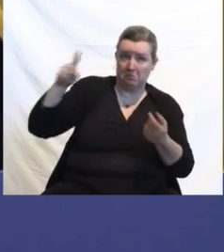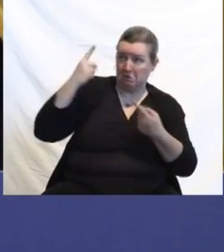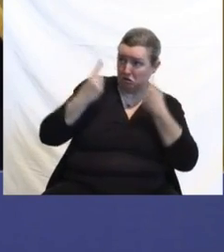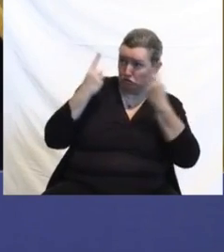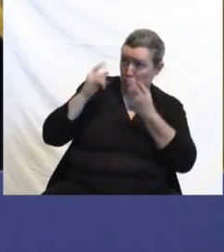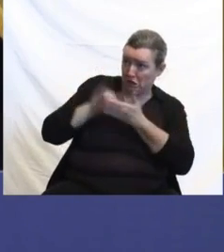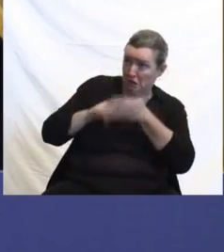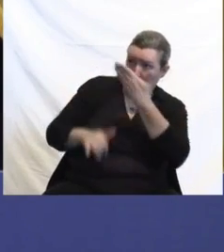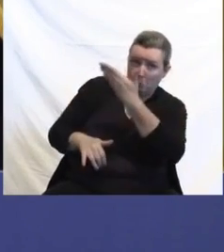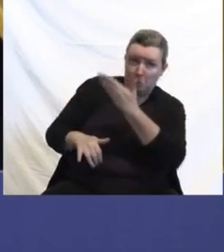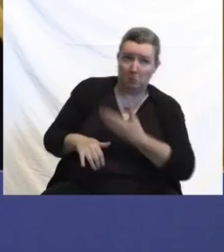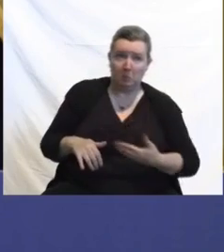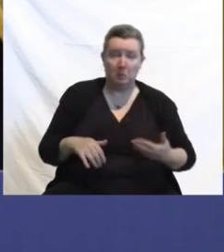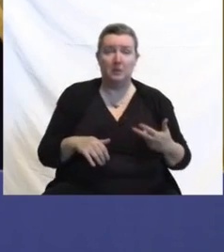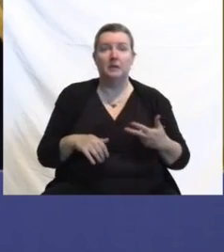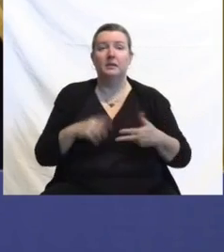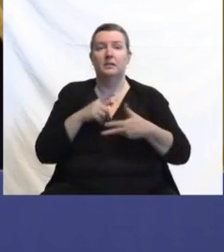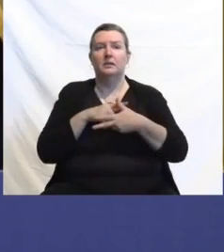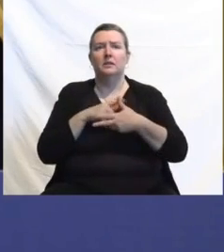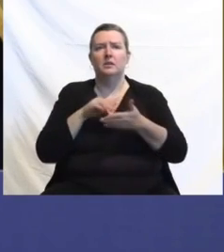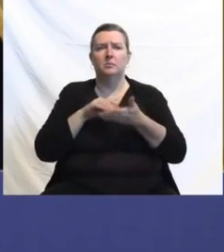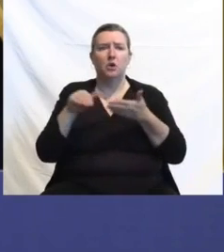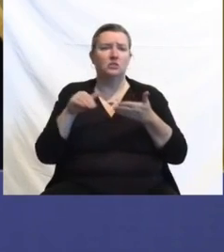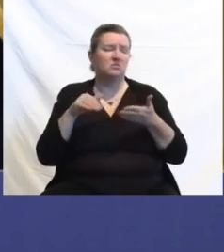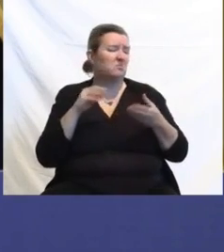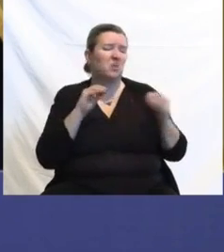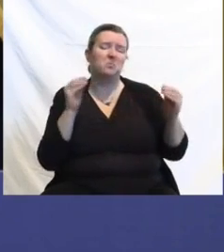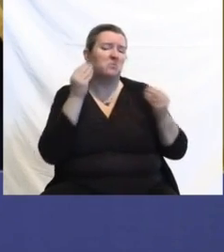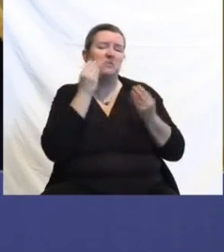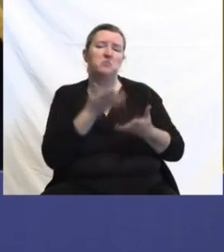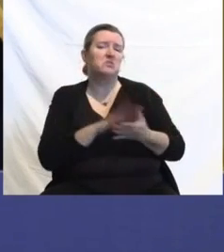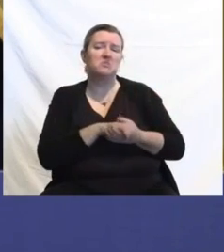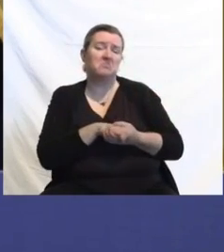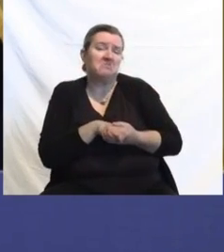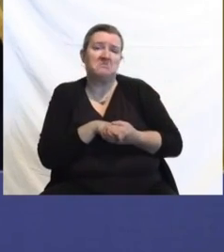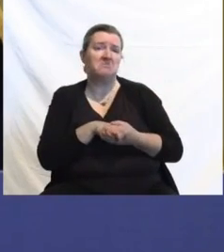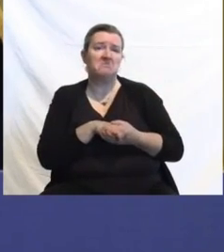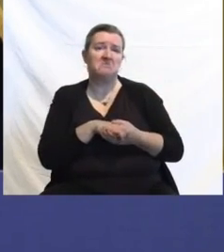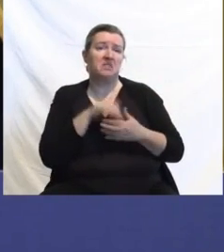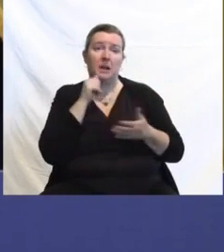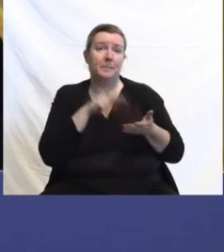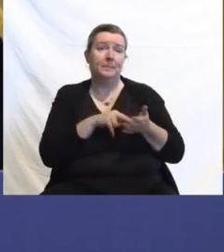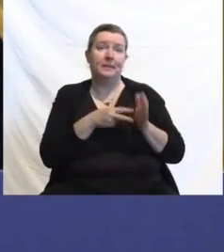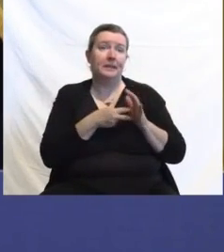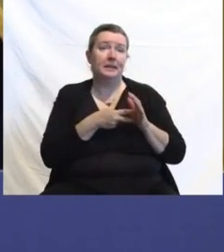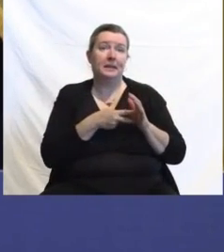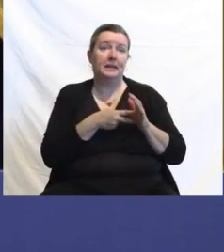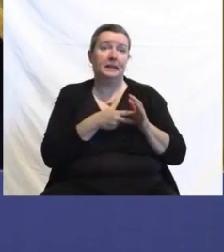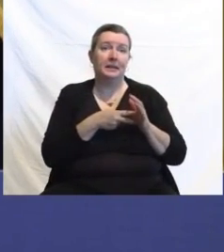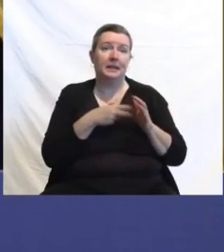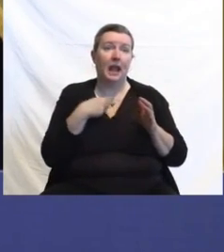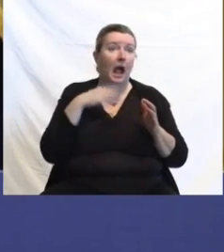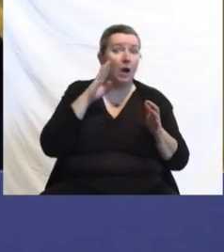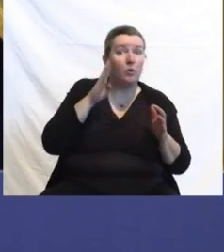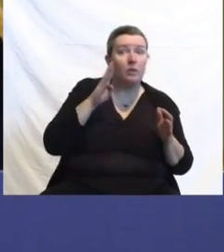No news on pardons to make. That doesn't mean that I'm making a statement either for or against them. I